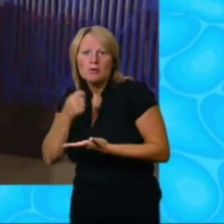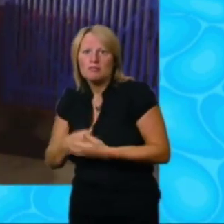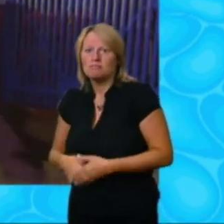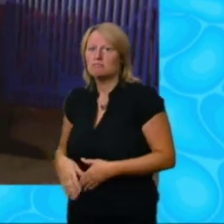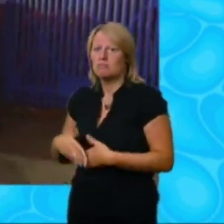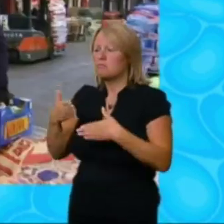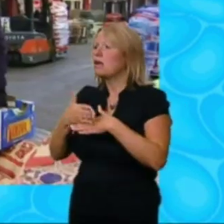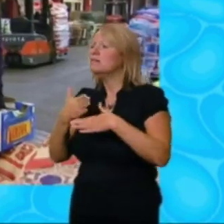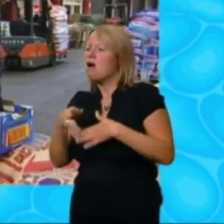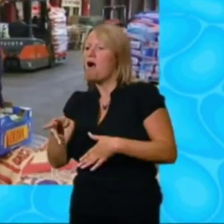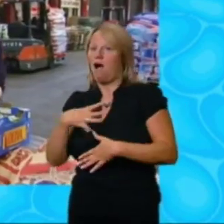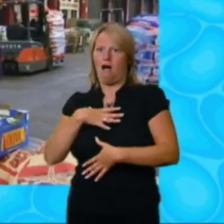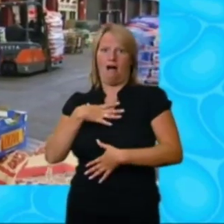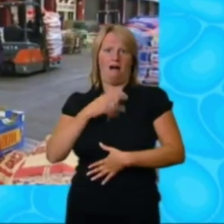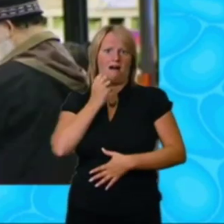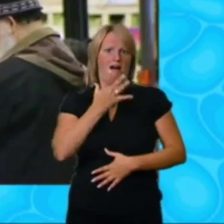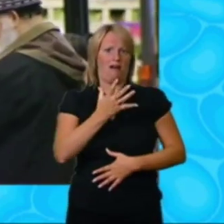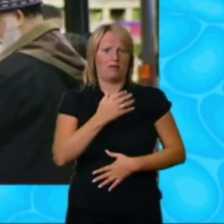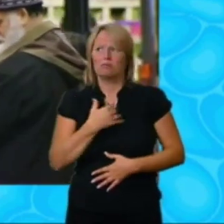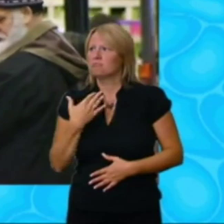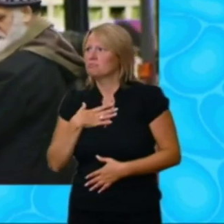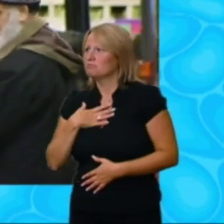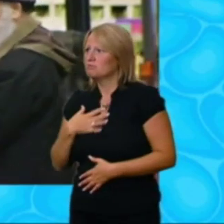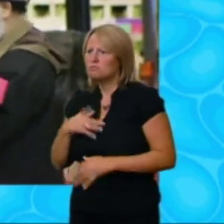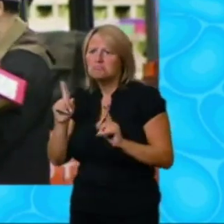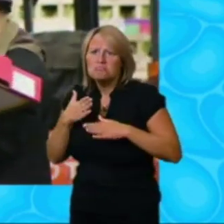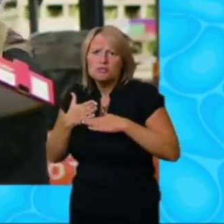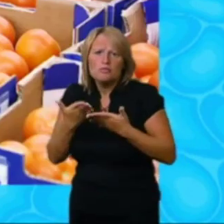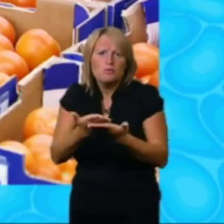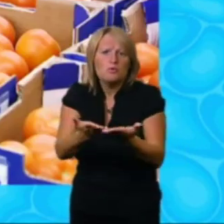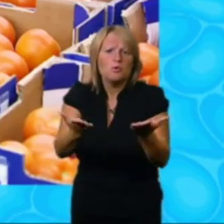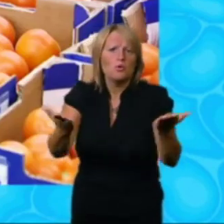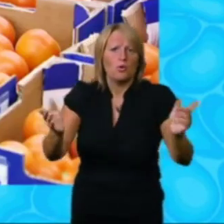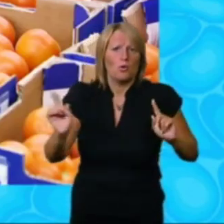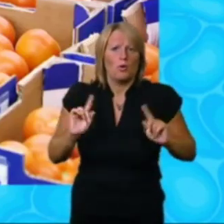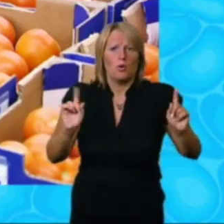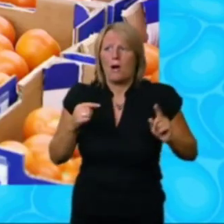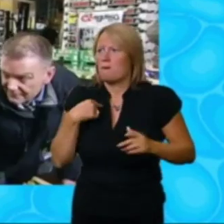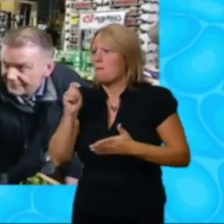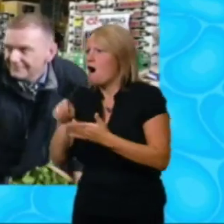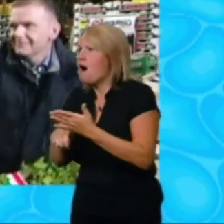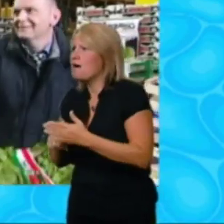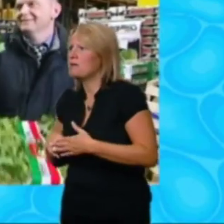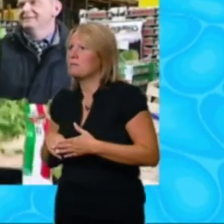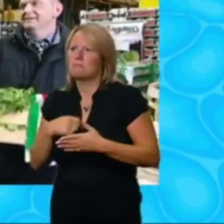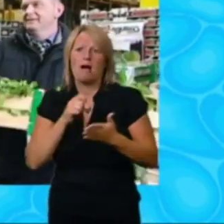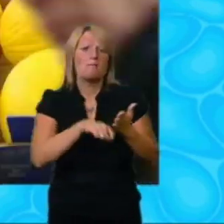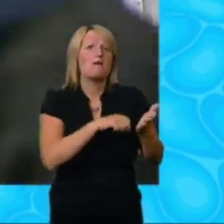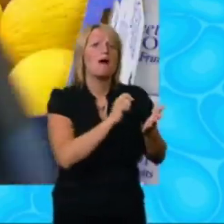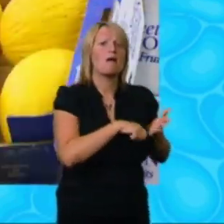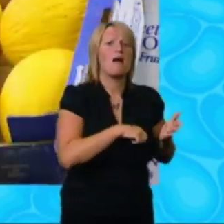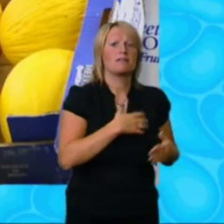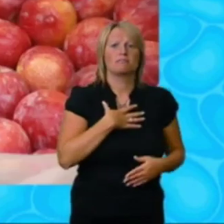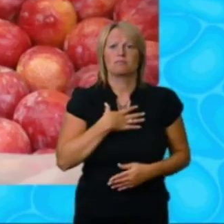But it's more than meets the eye, what I do for you as I buy and buy,